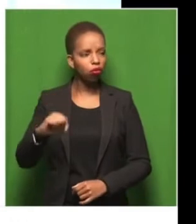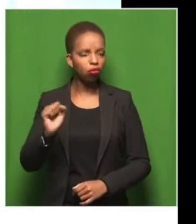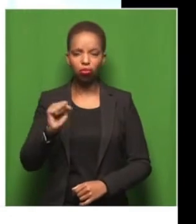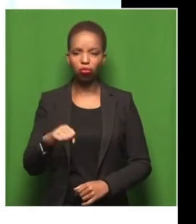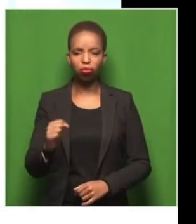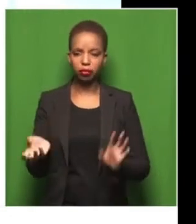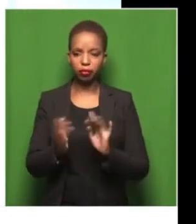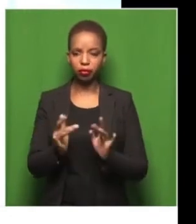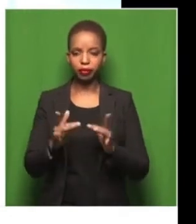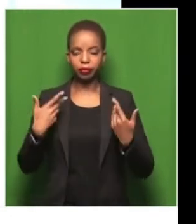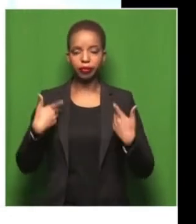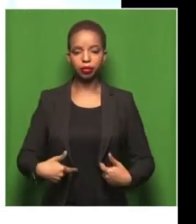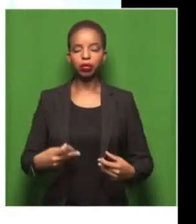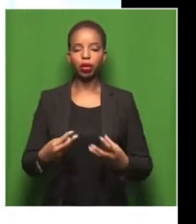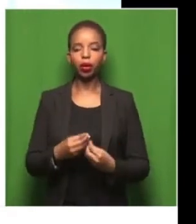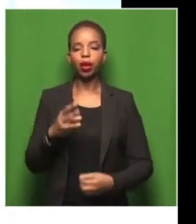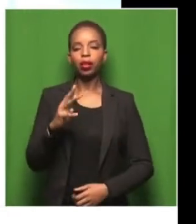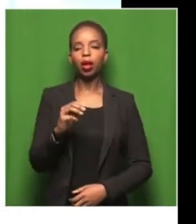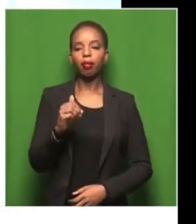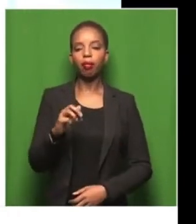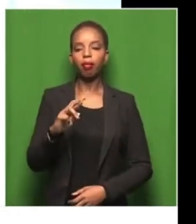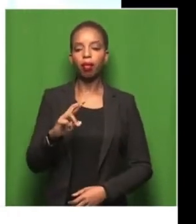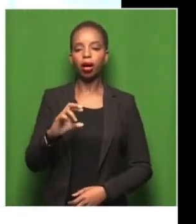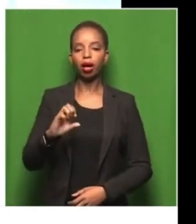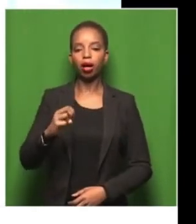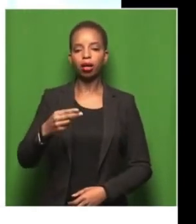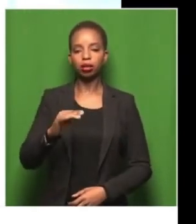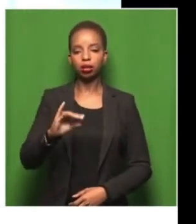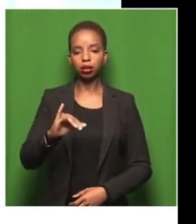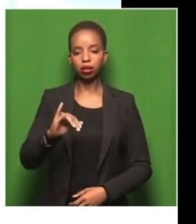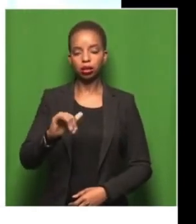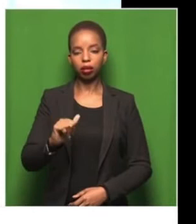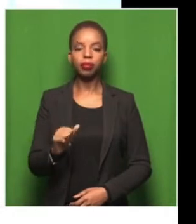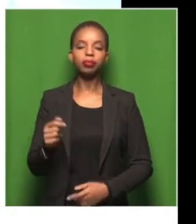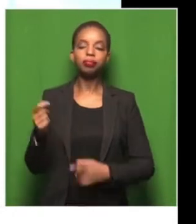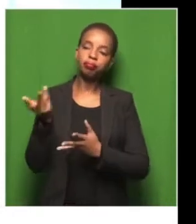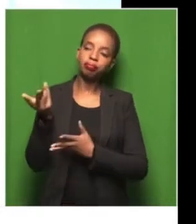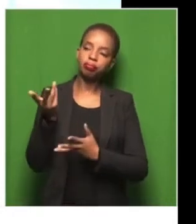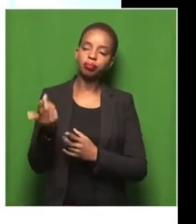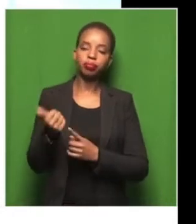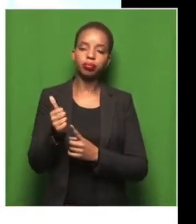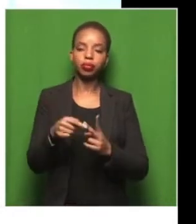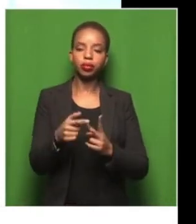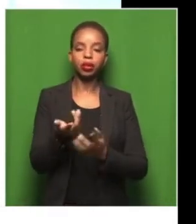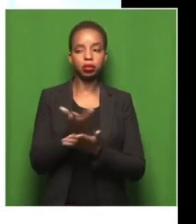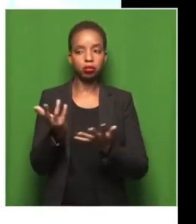contact with Marsha, as well as Paul. And together, we